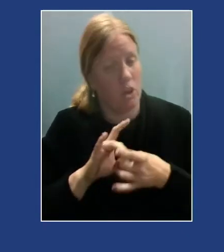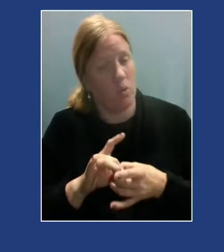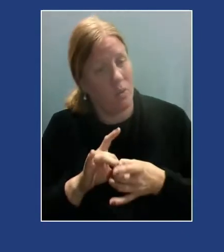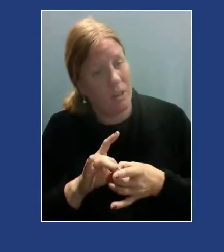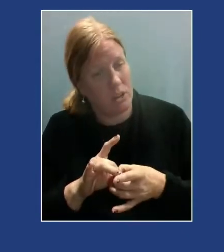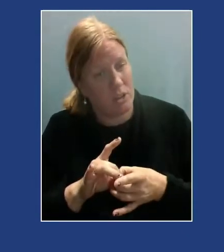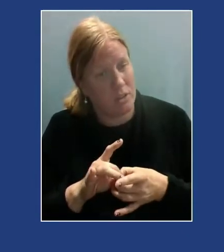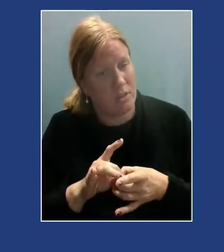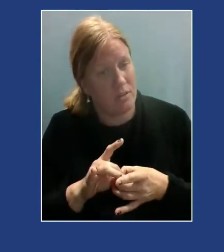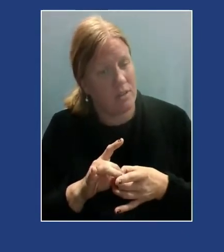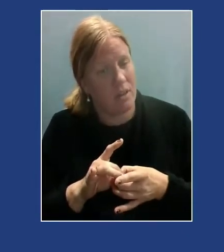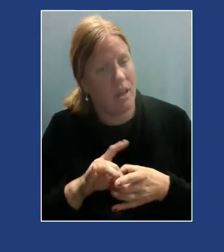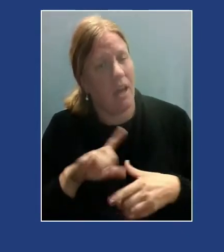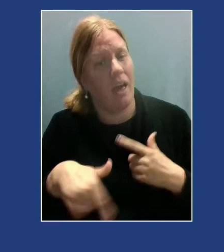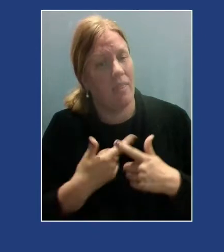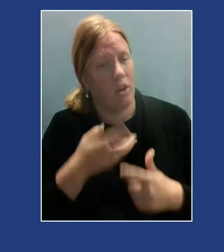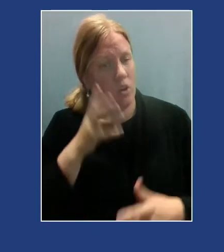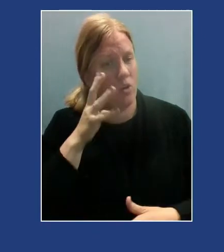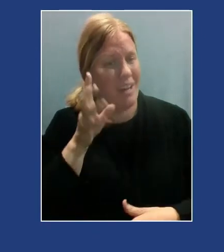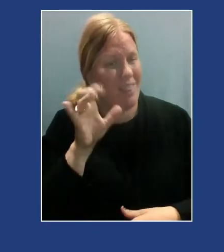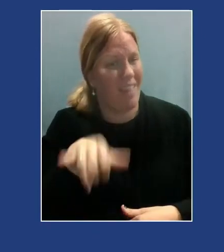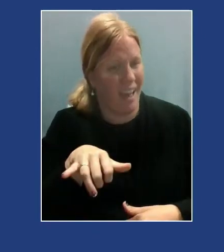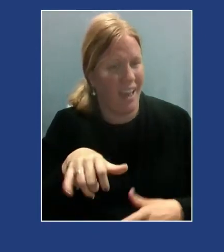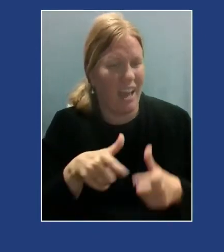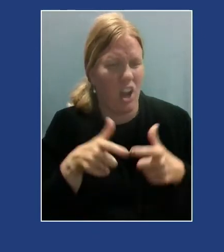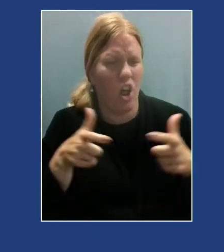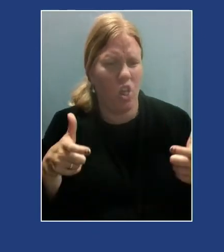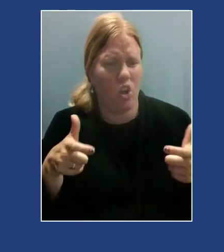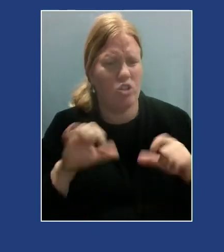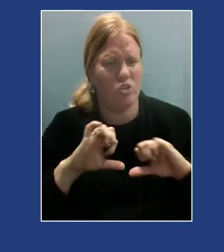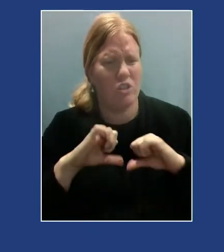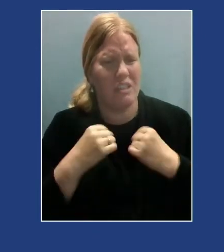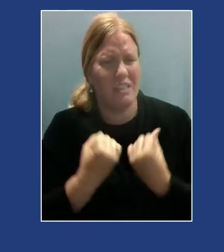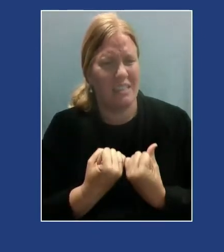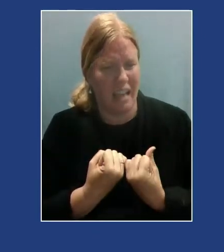then move into creating that in a larger societal context?